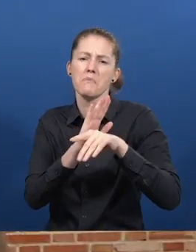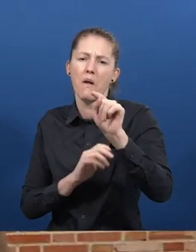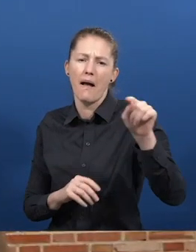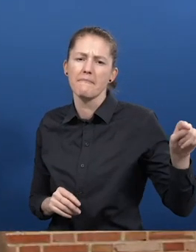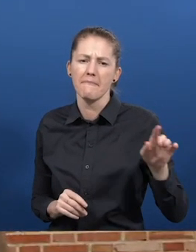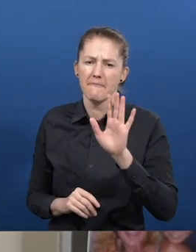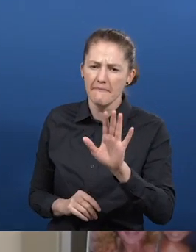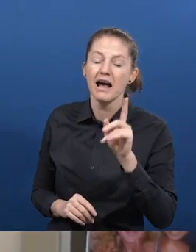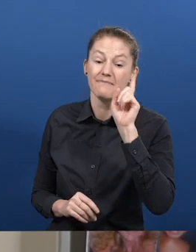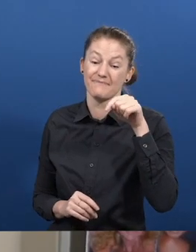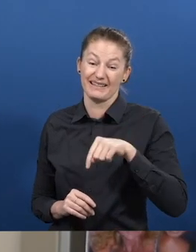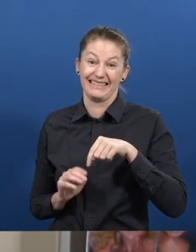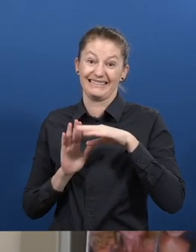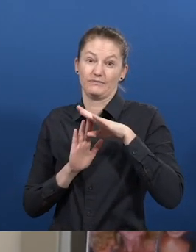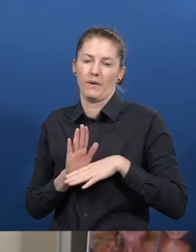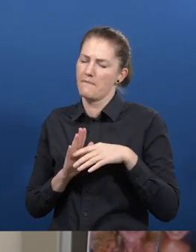APSA Penitentiary Program?